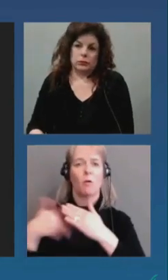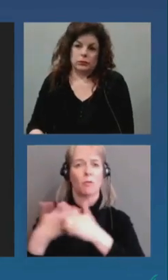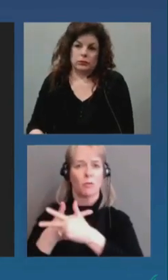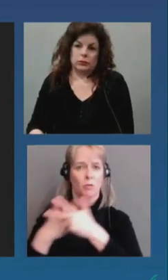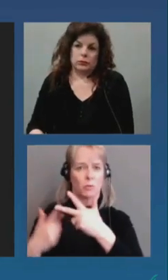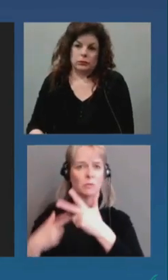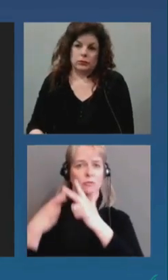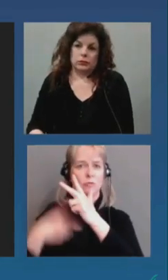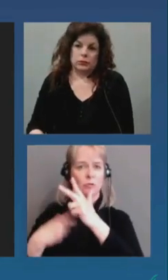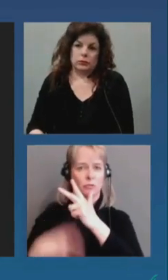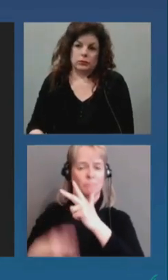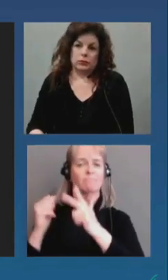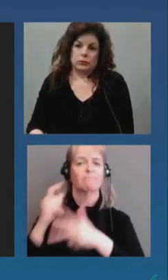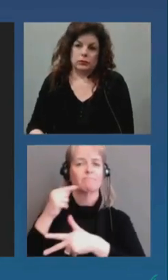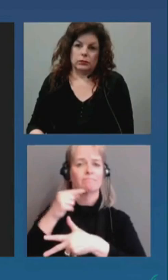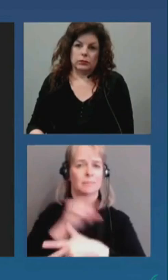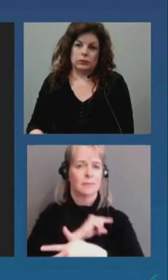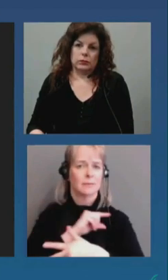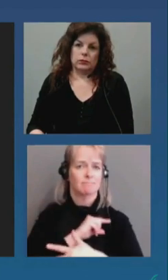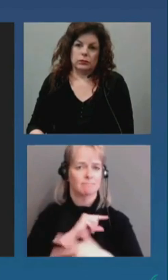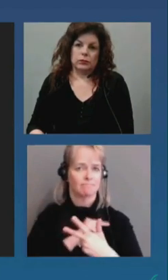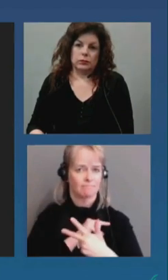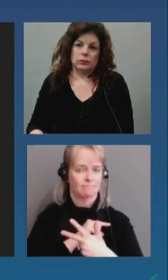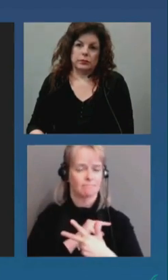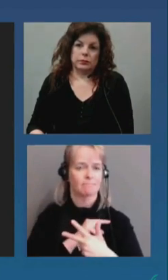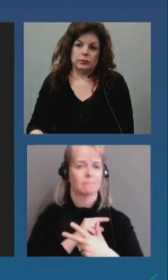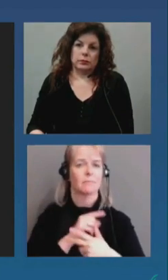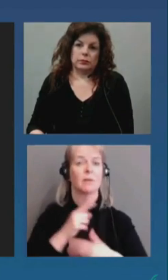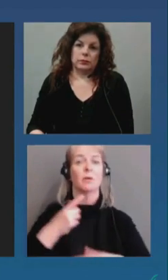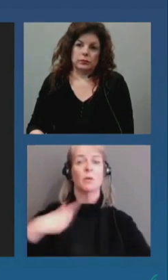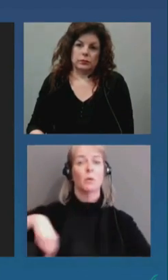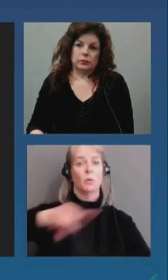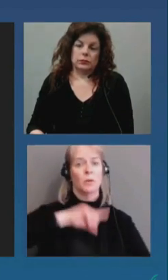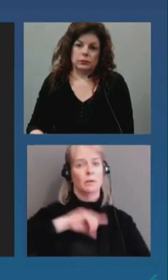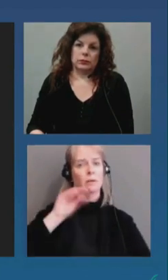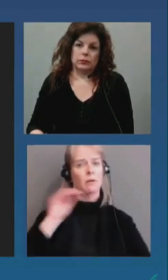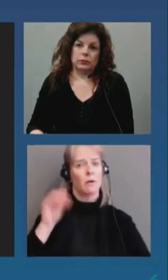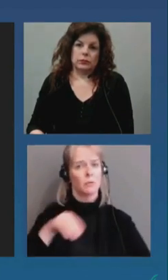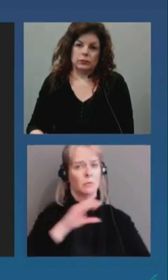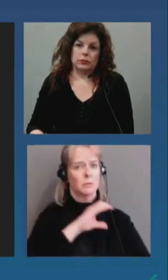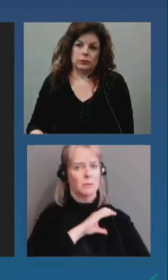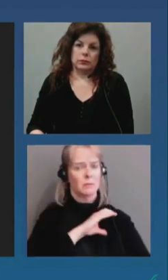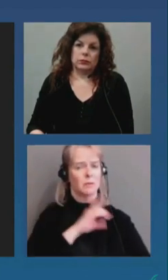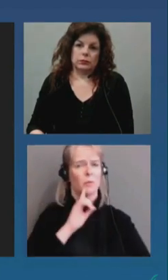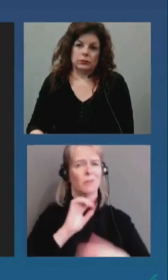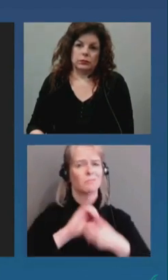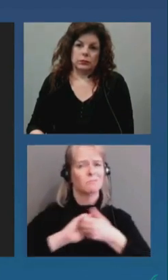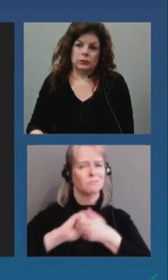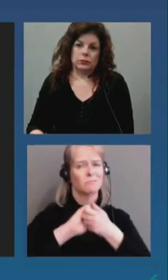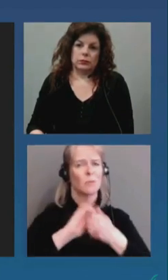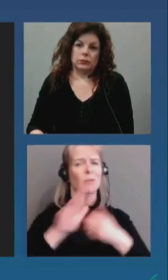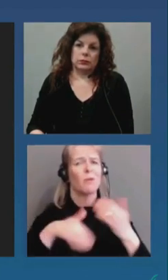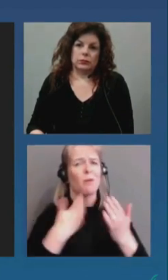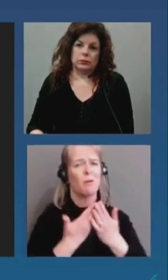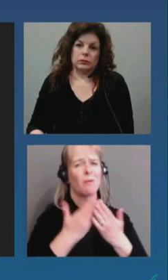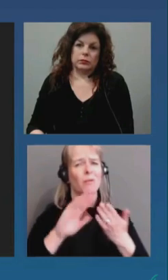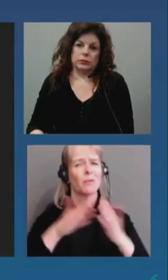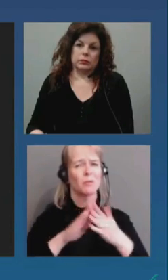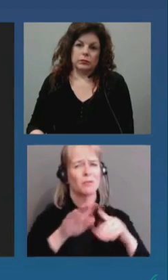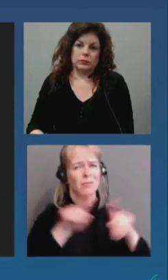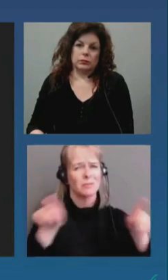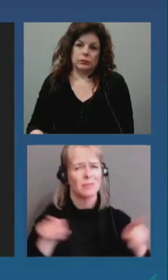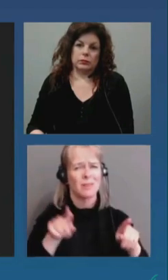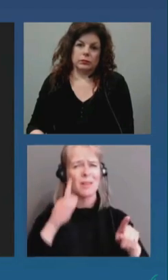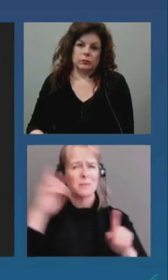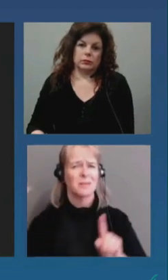The Ottawa police service and all of its members stand with all the communities who've been impacted by this tragic set of circumstances.